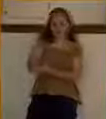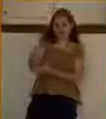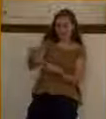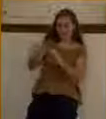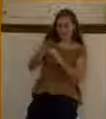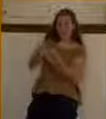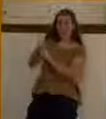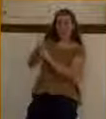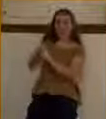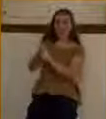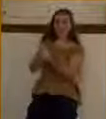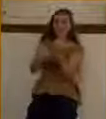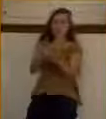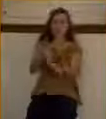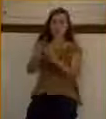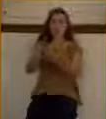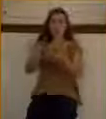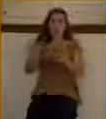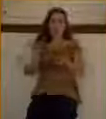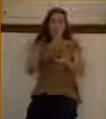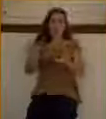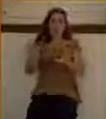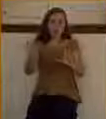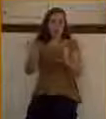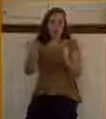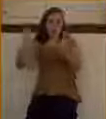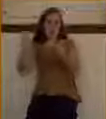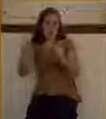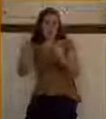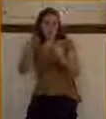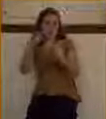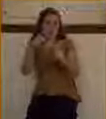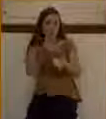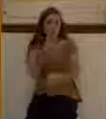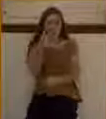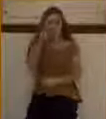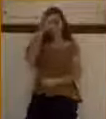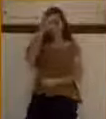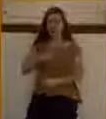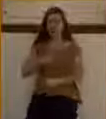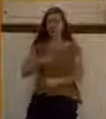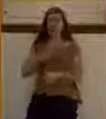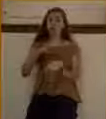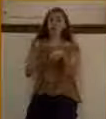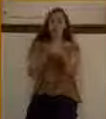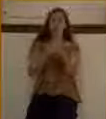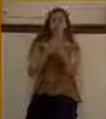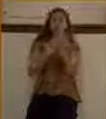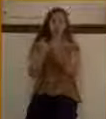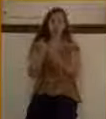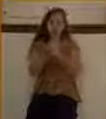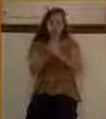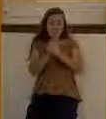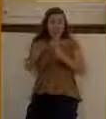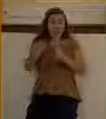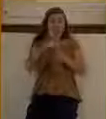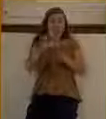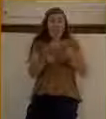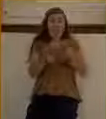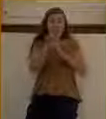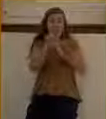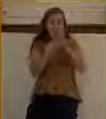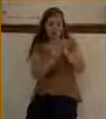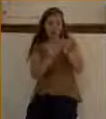So Jesus would cross over the Jordan. He would go to pass the Old Testament Jericho on his way to the New Testament Jericho.